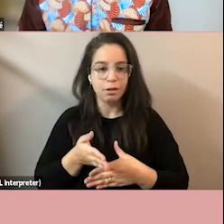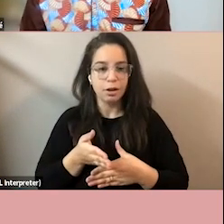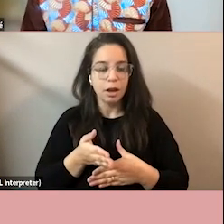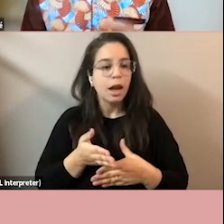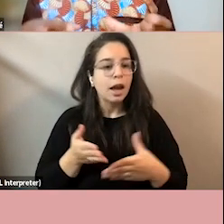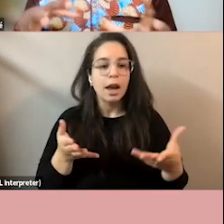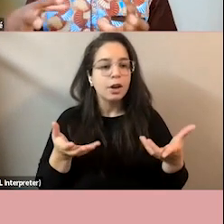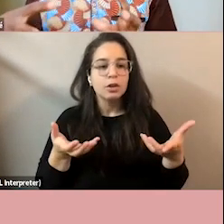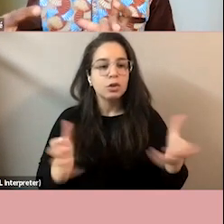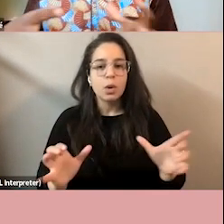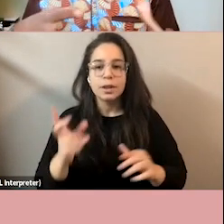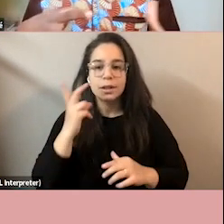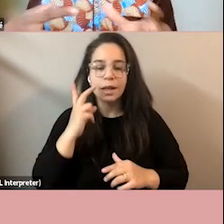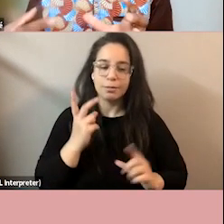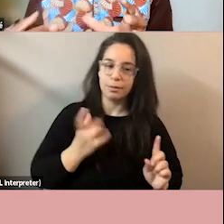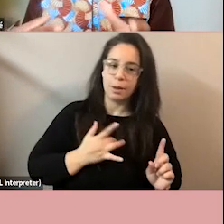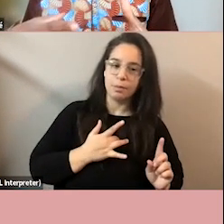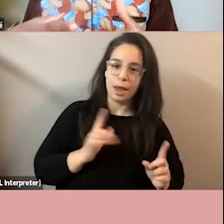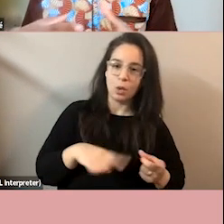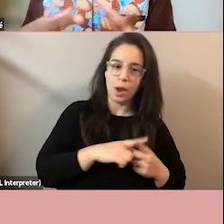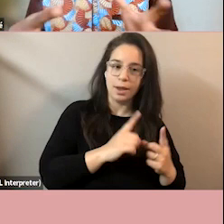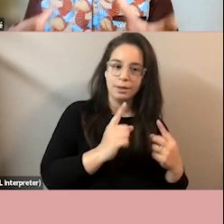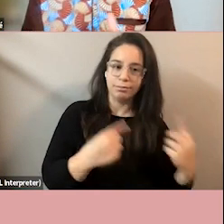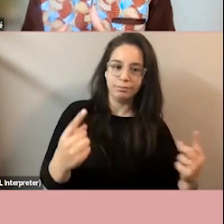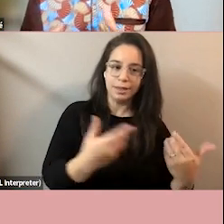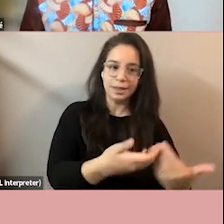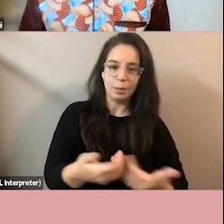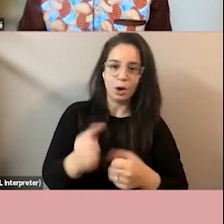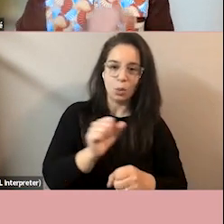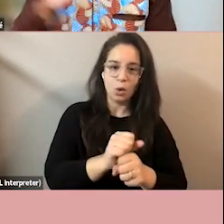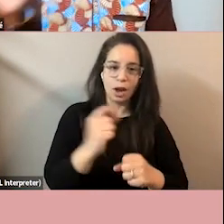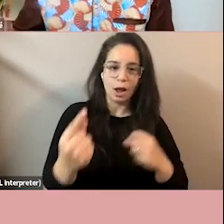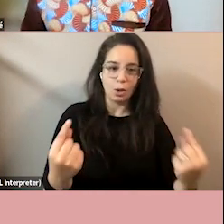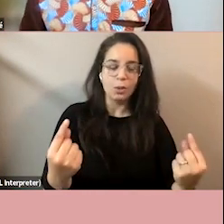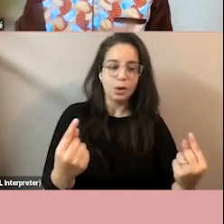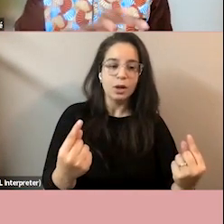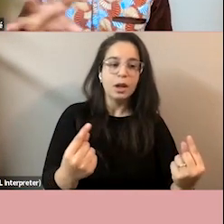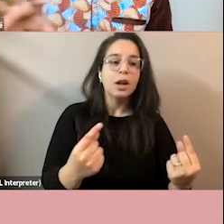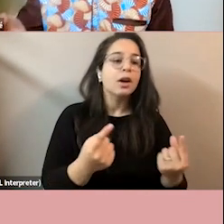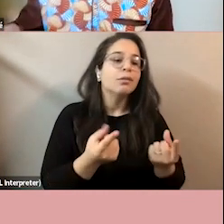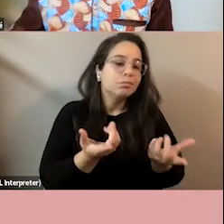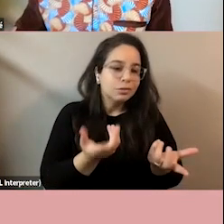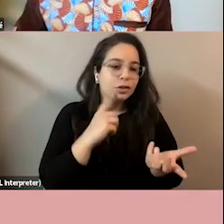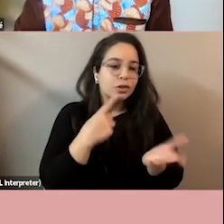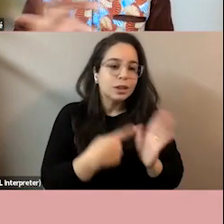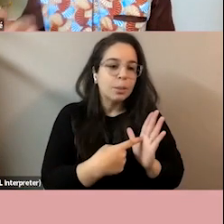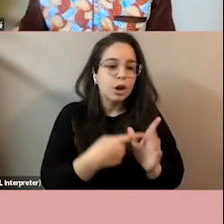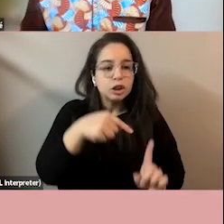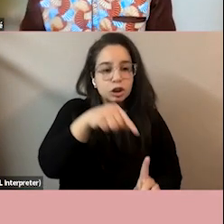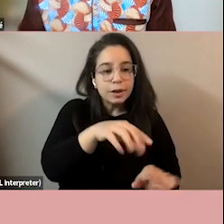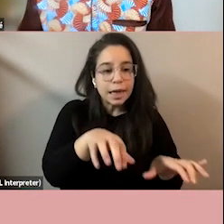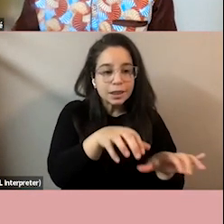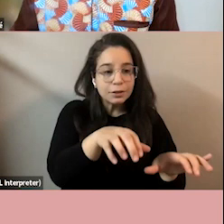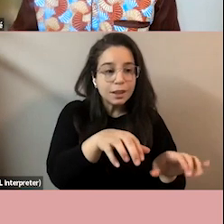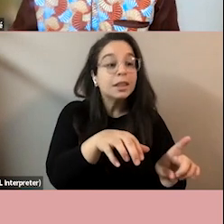often happens when different units work in isolation which is certain uh activities are